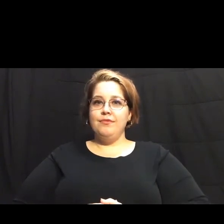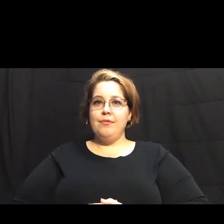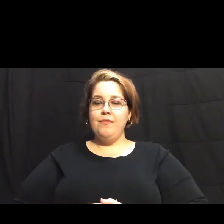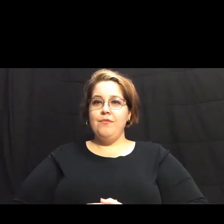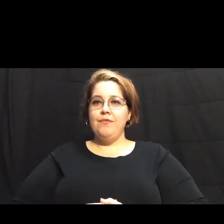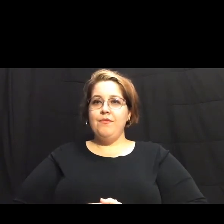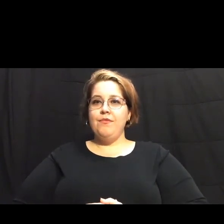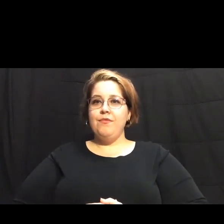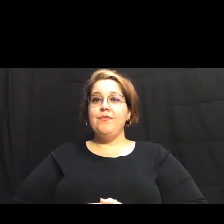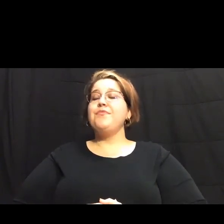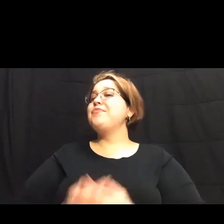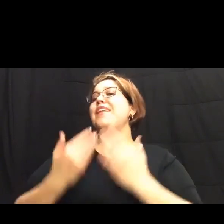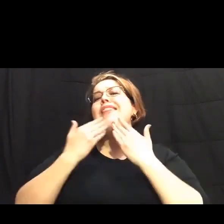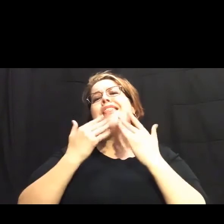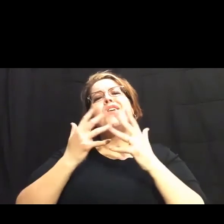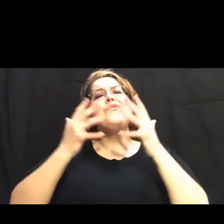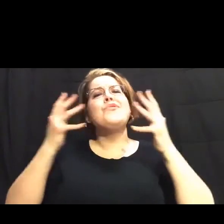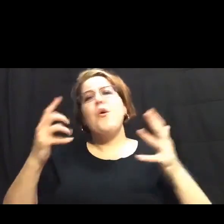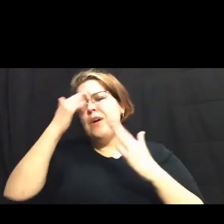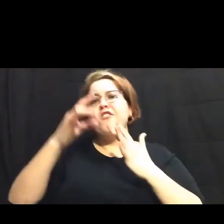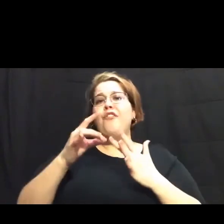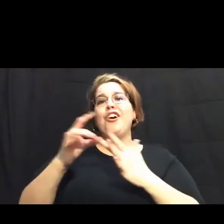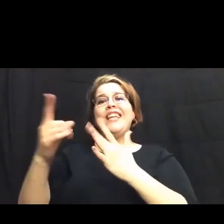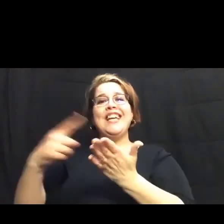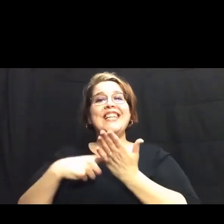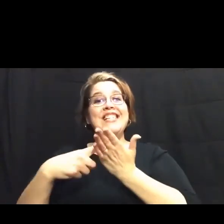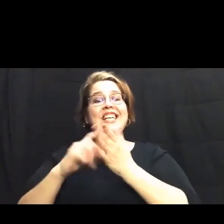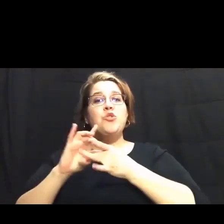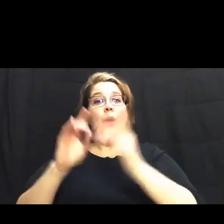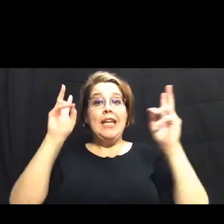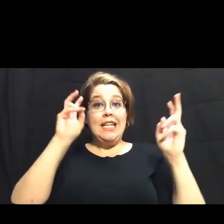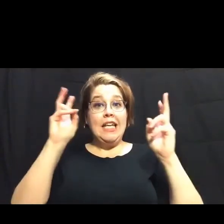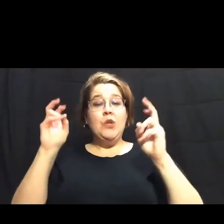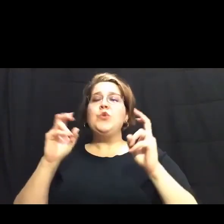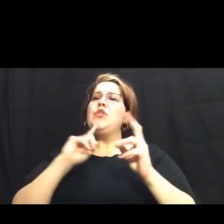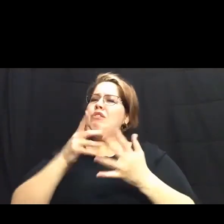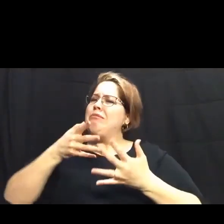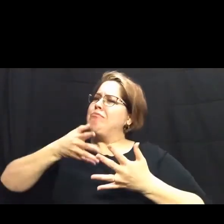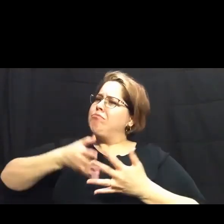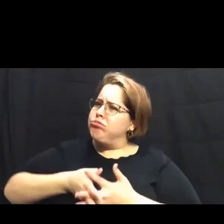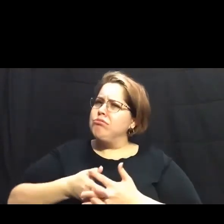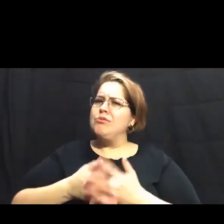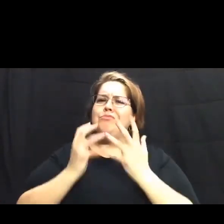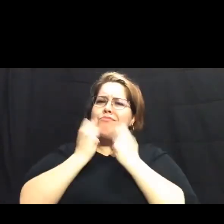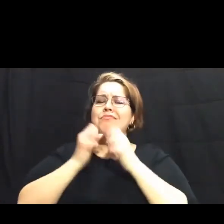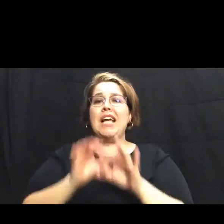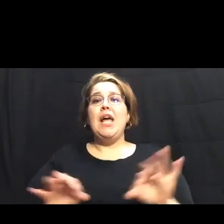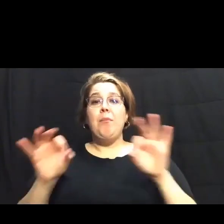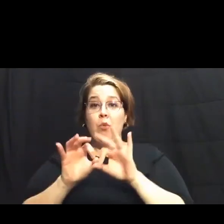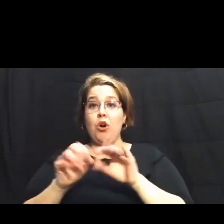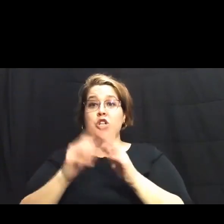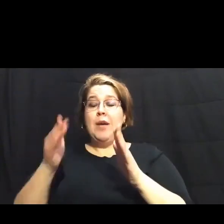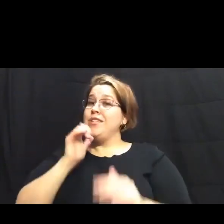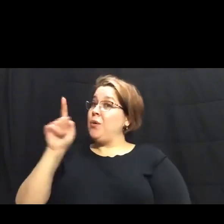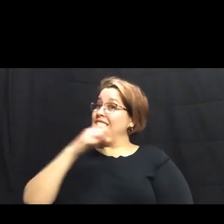thank you so much elaine for leading this conversation about issues that are deeply important to our neighbors not just seniors like me